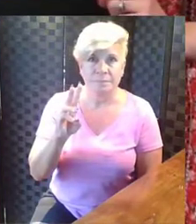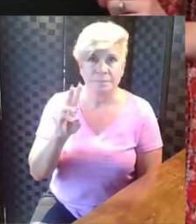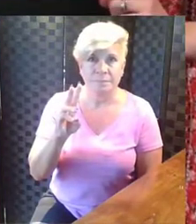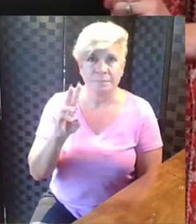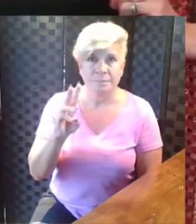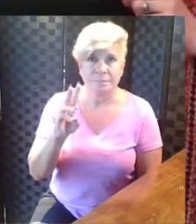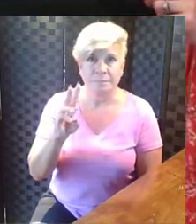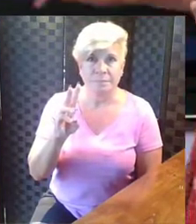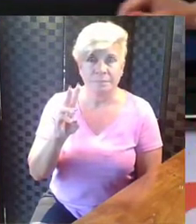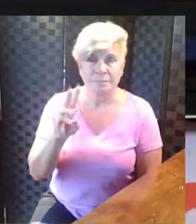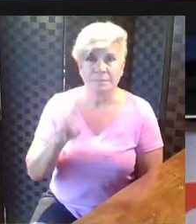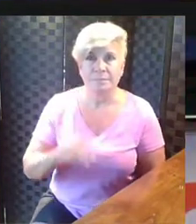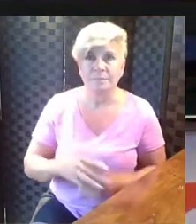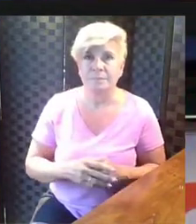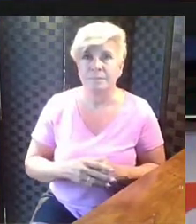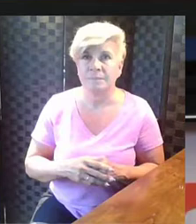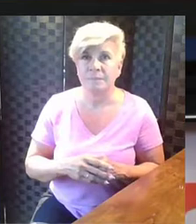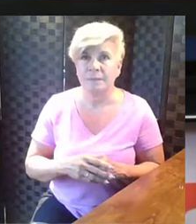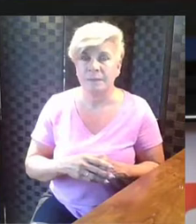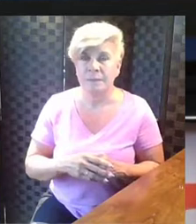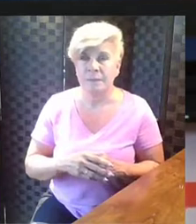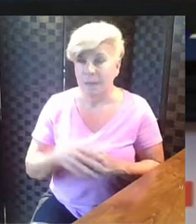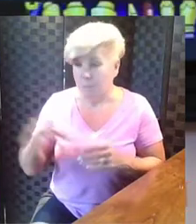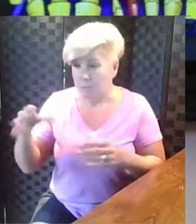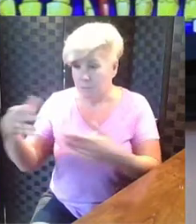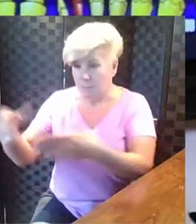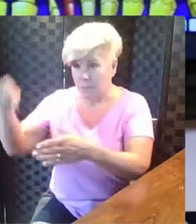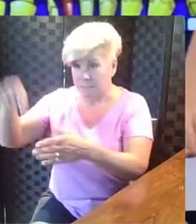And then I'm going to grab the second time.